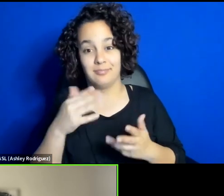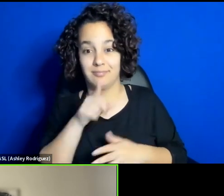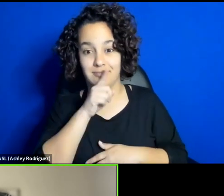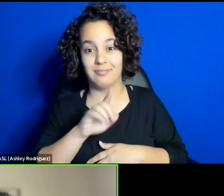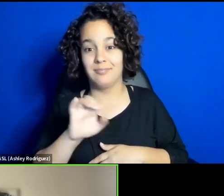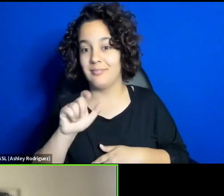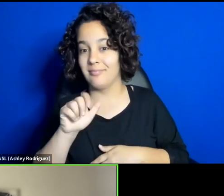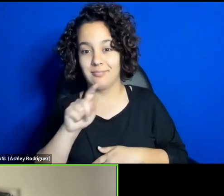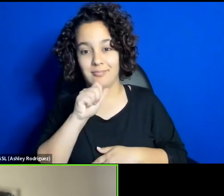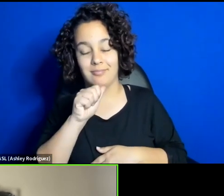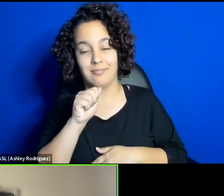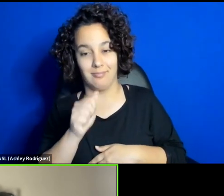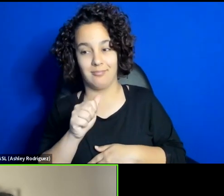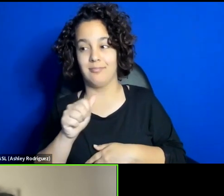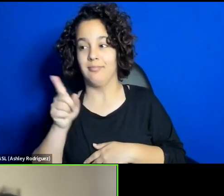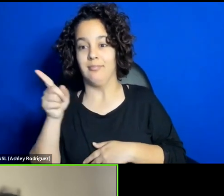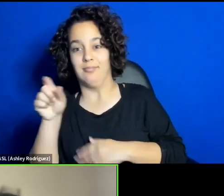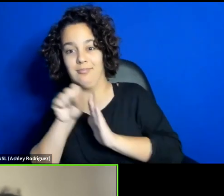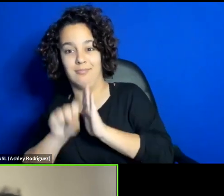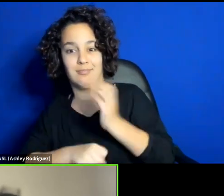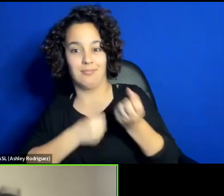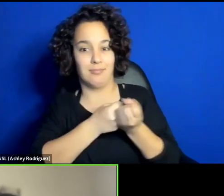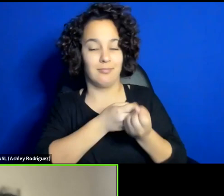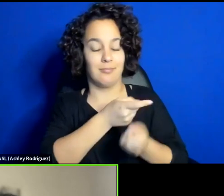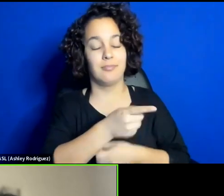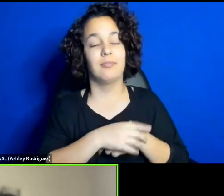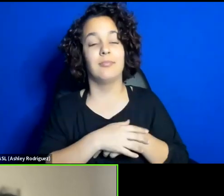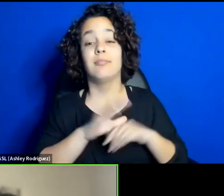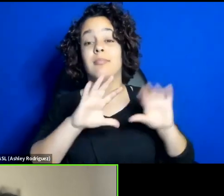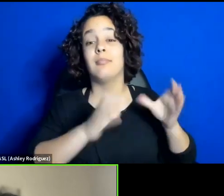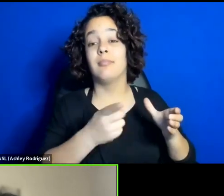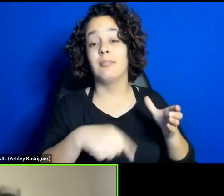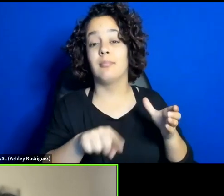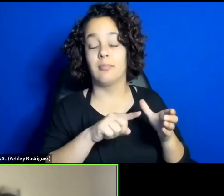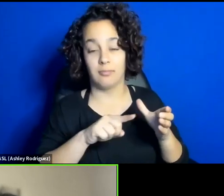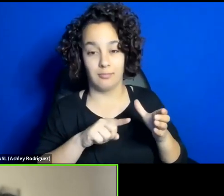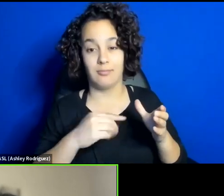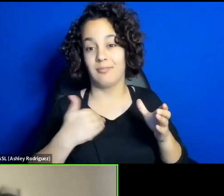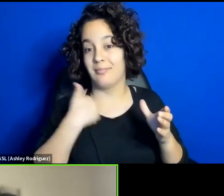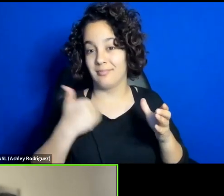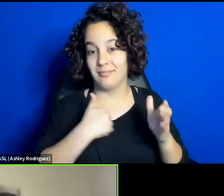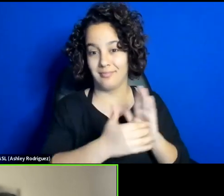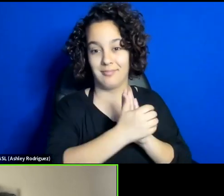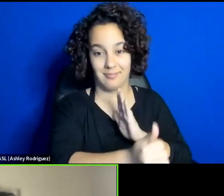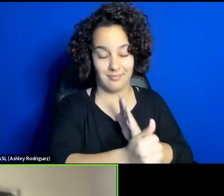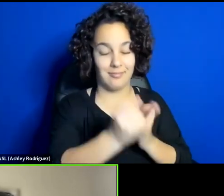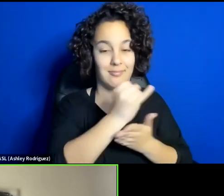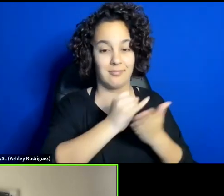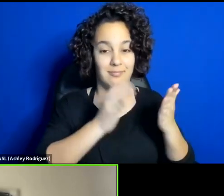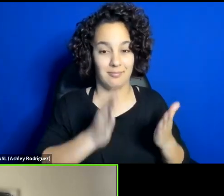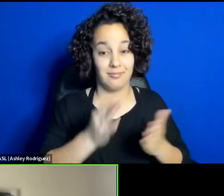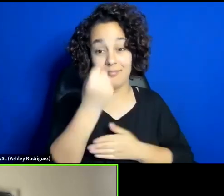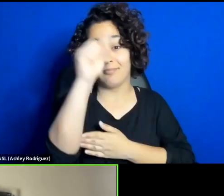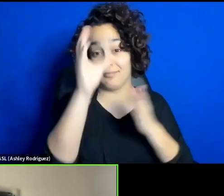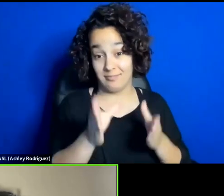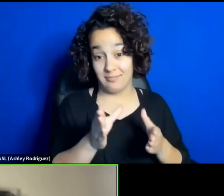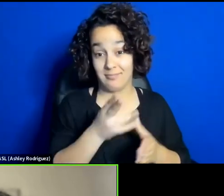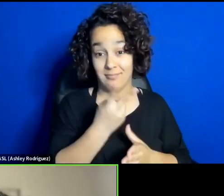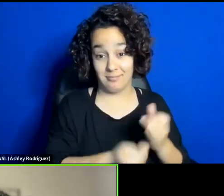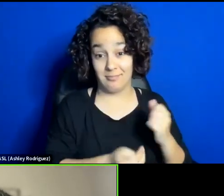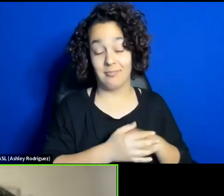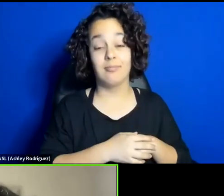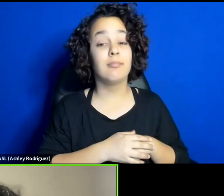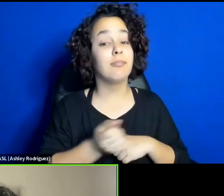a group of young, talented artists, activists. And I should mention that although